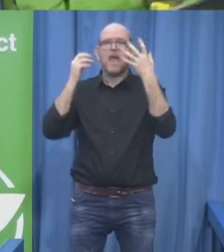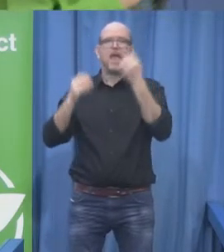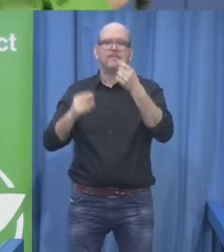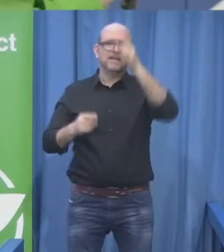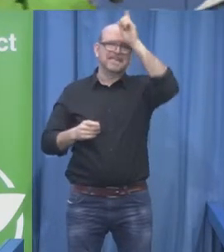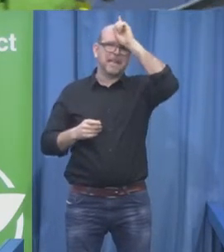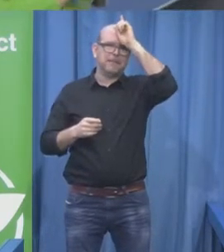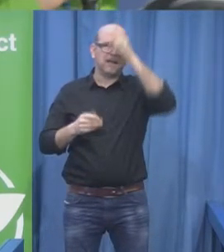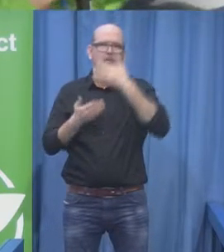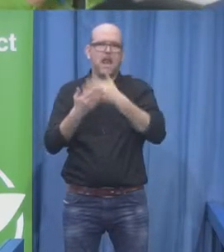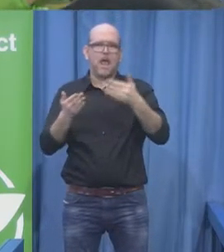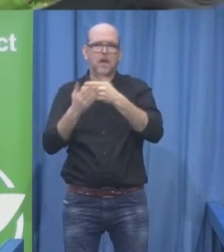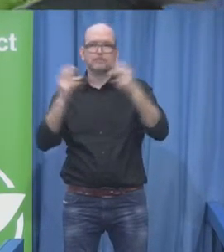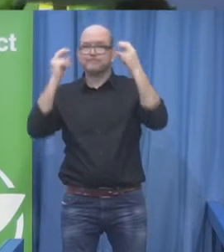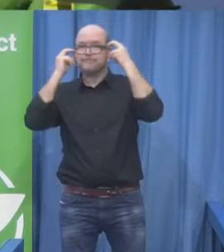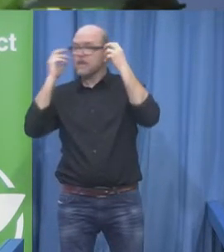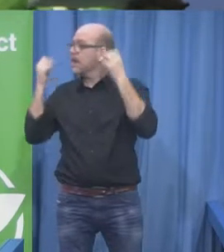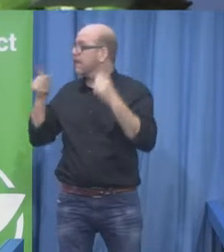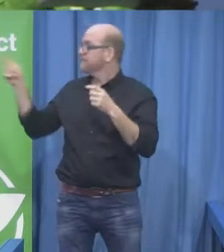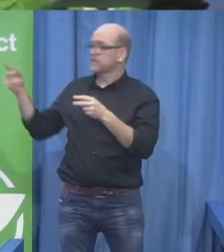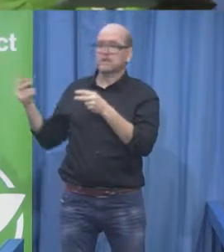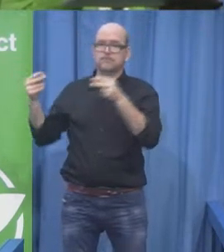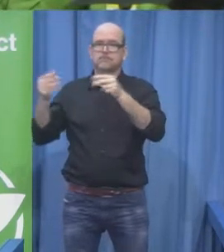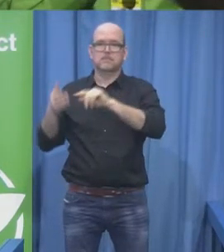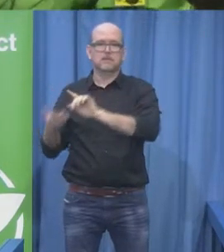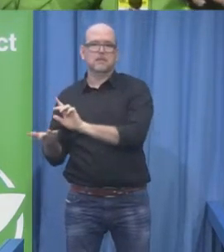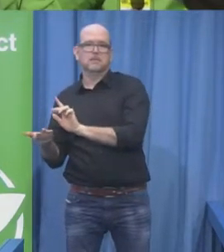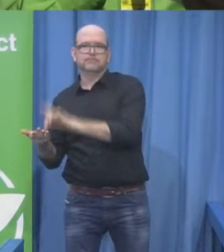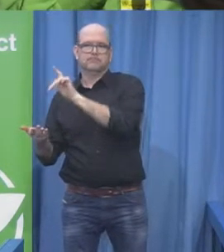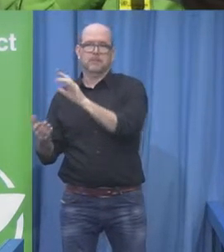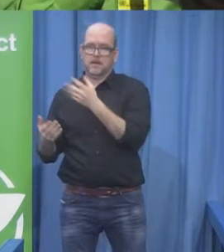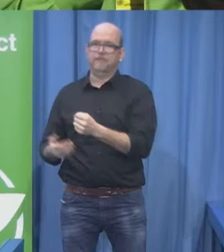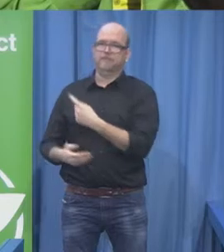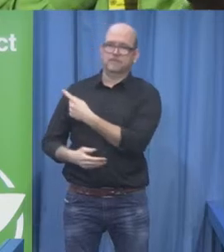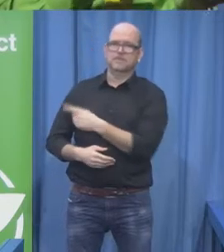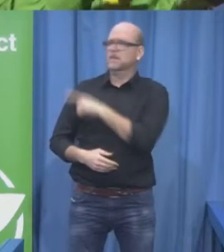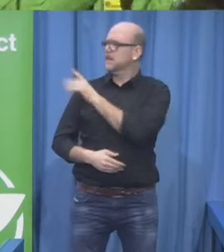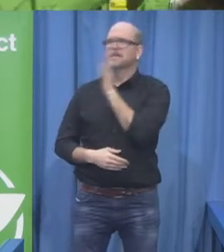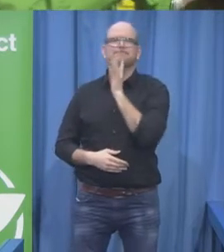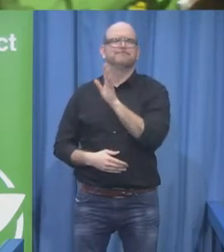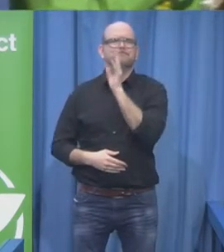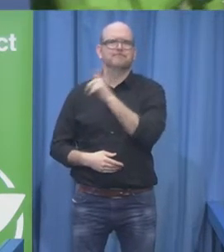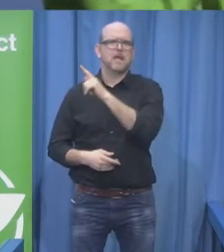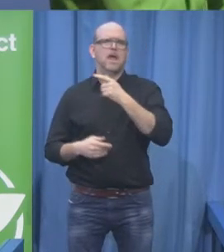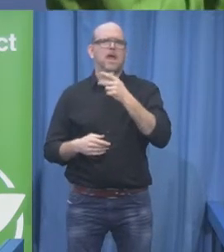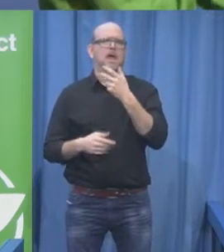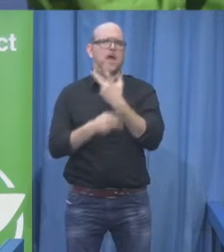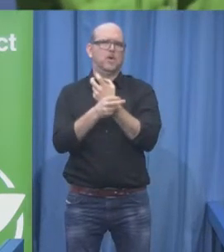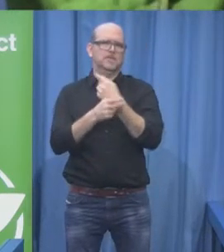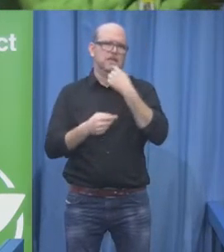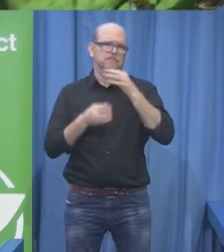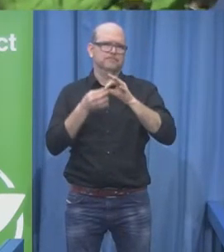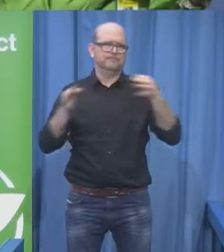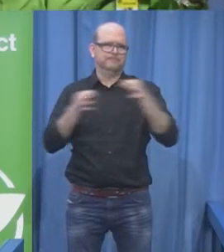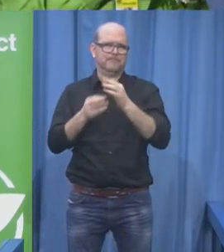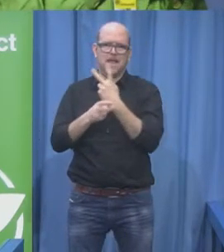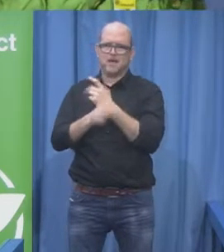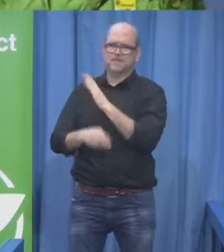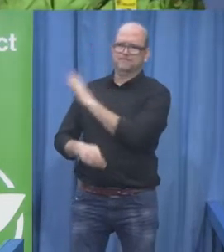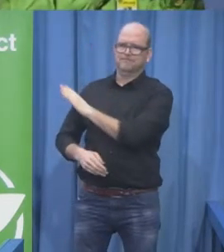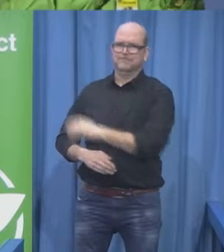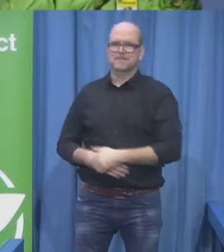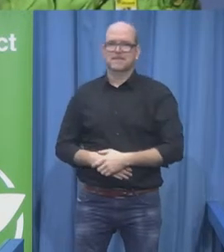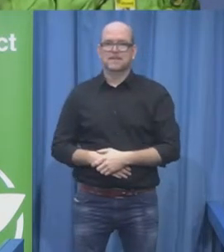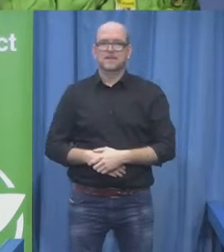I also would like to please give our warmest support and welcome to our interpretation team over